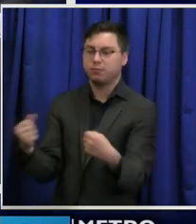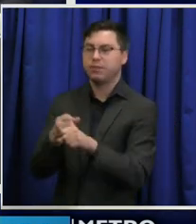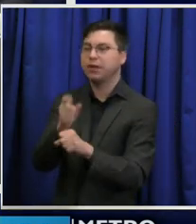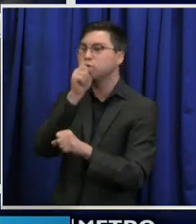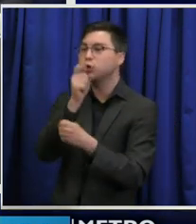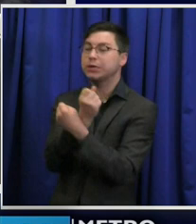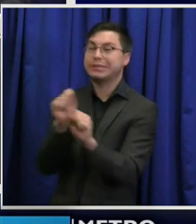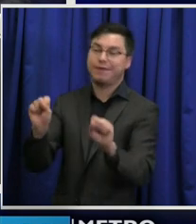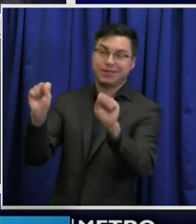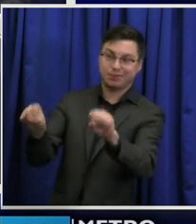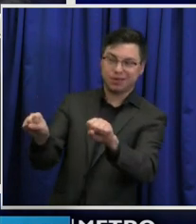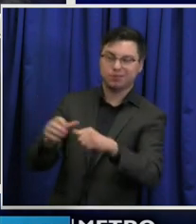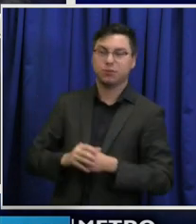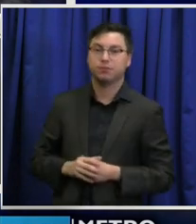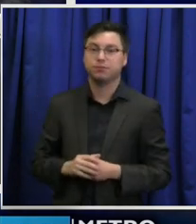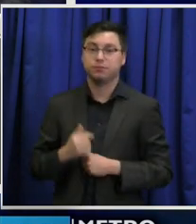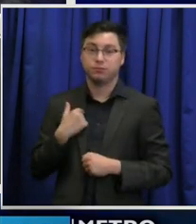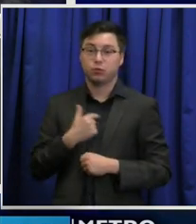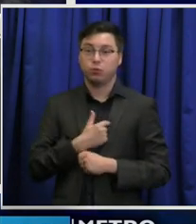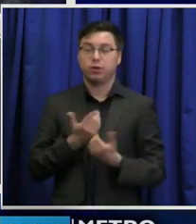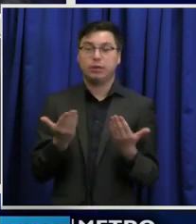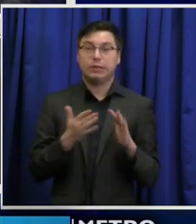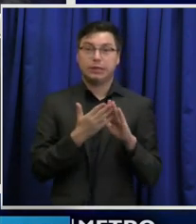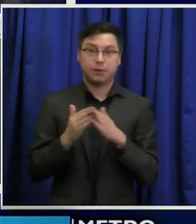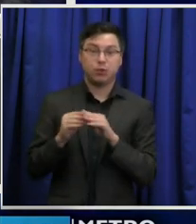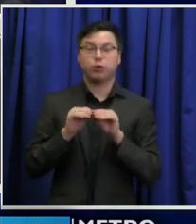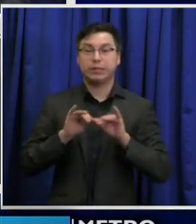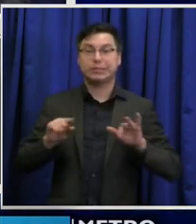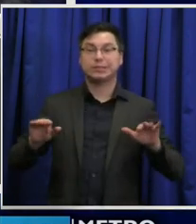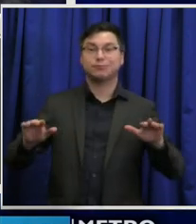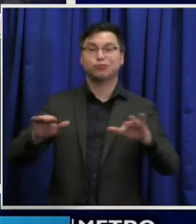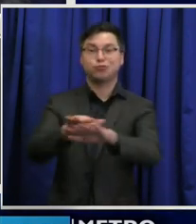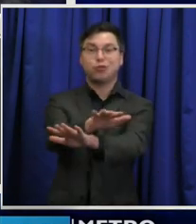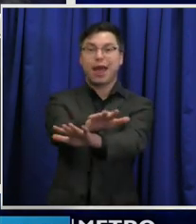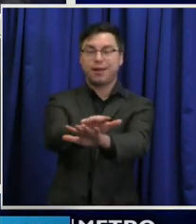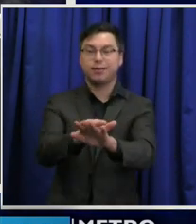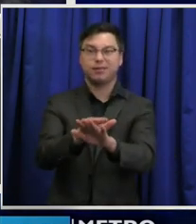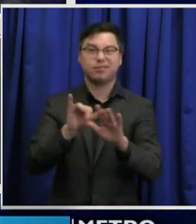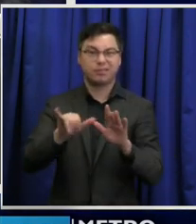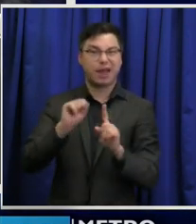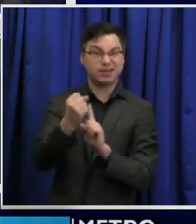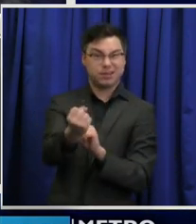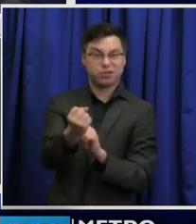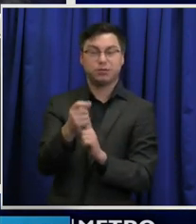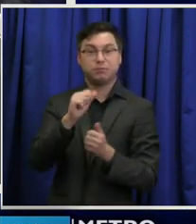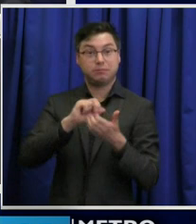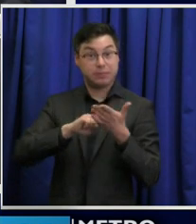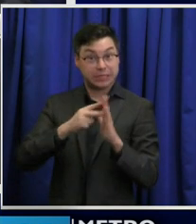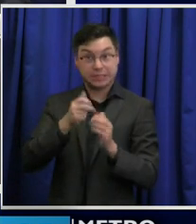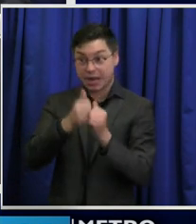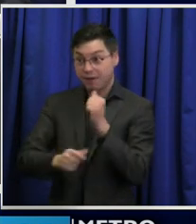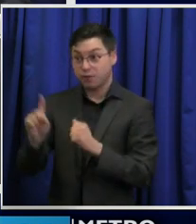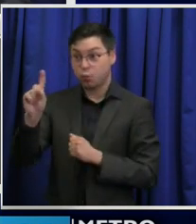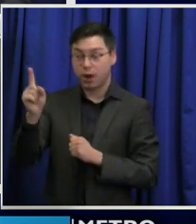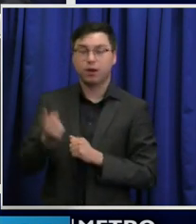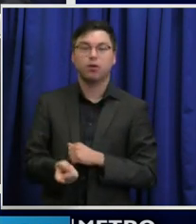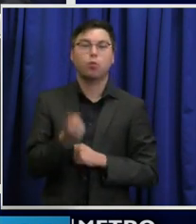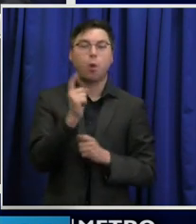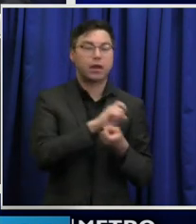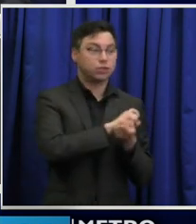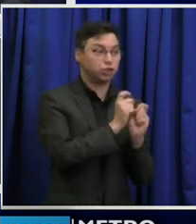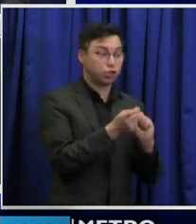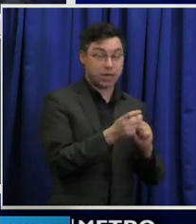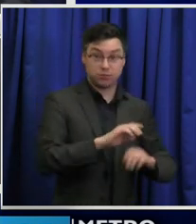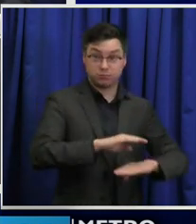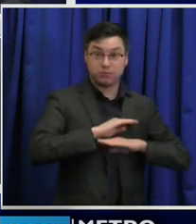can be. We're in a community spread condition. And that means it's everywhere. One change isn't going to be